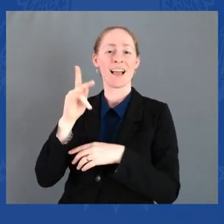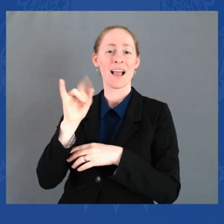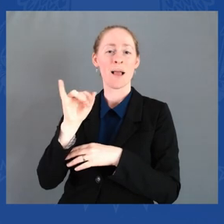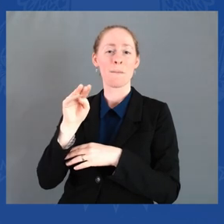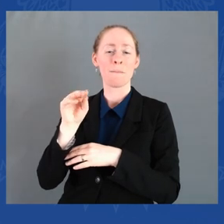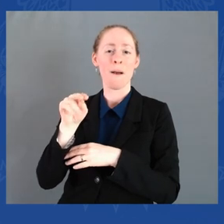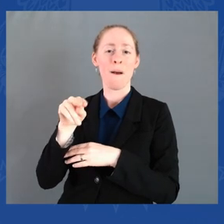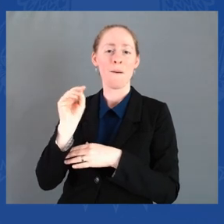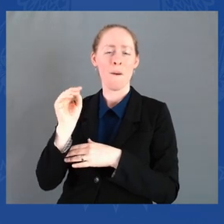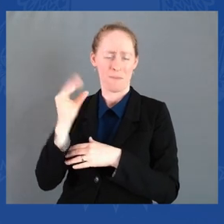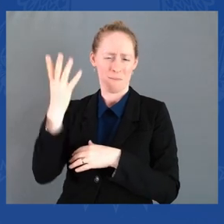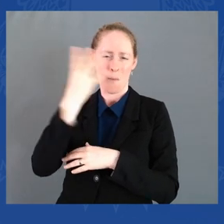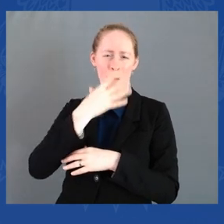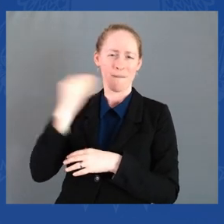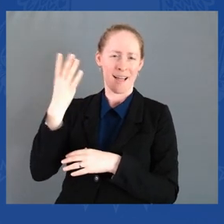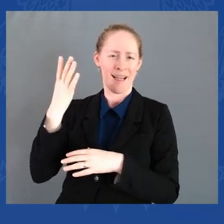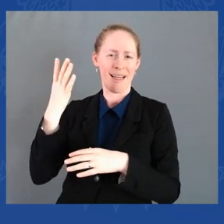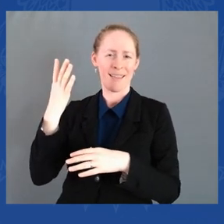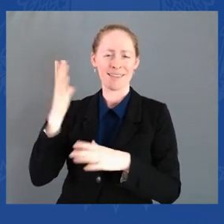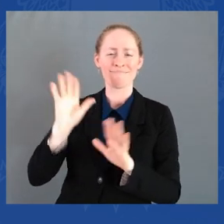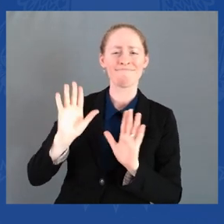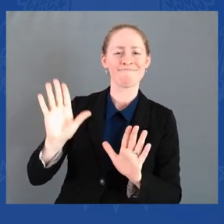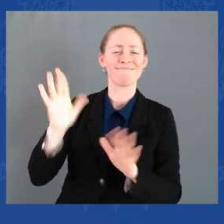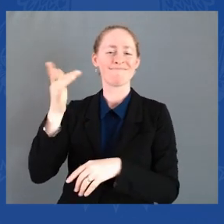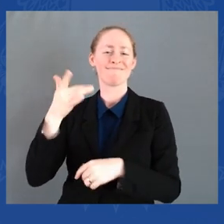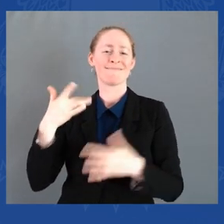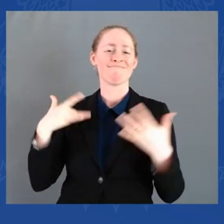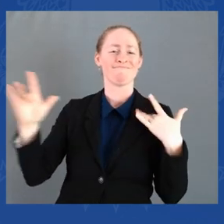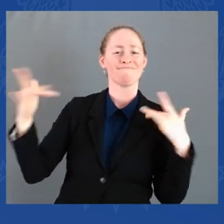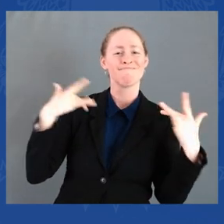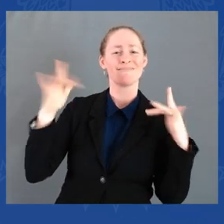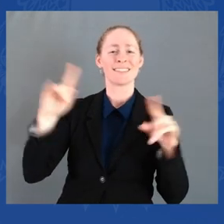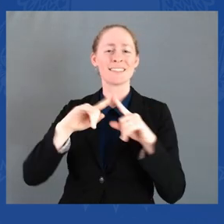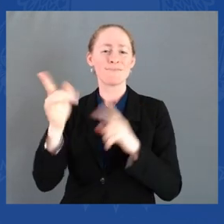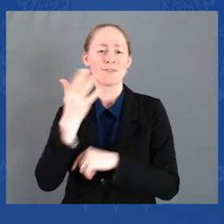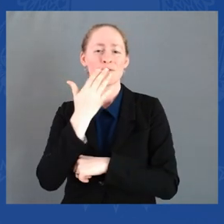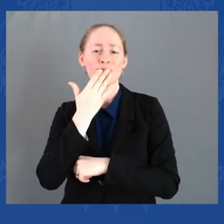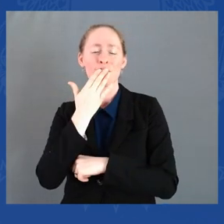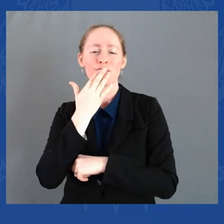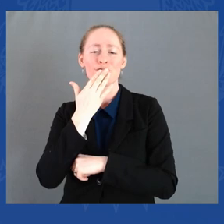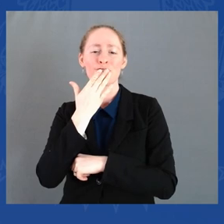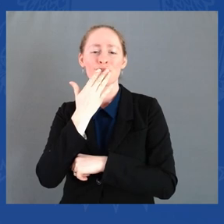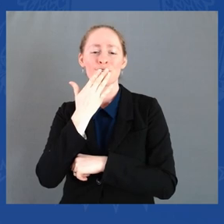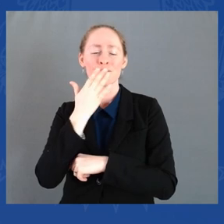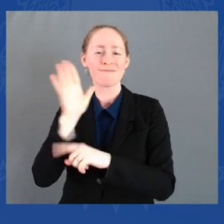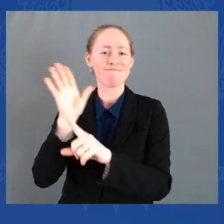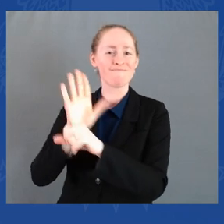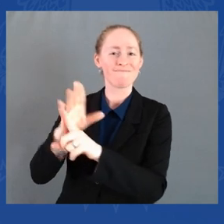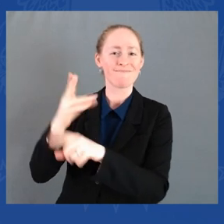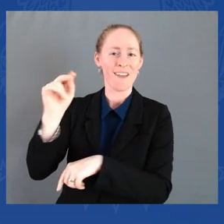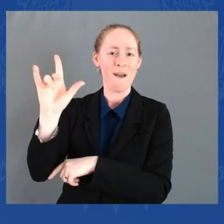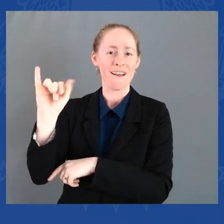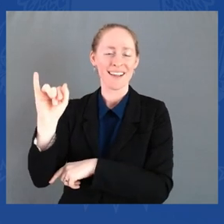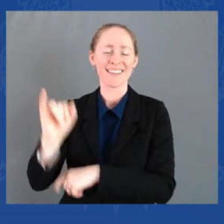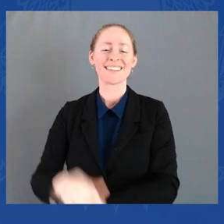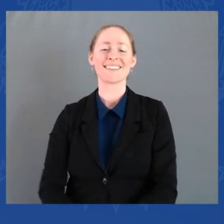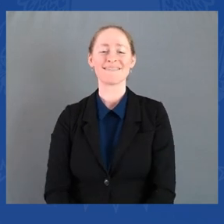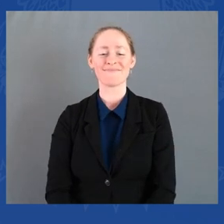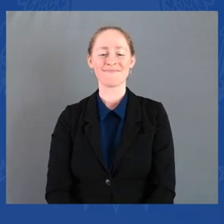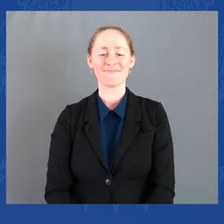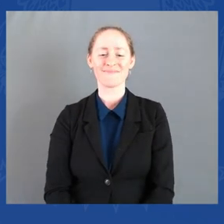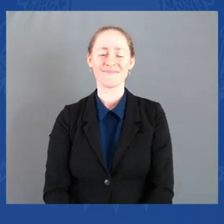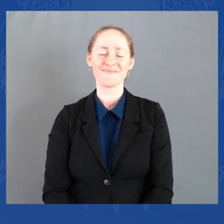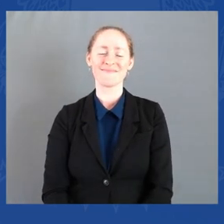You come from immigrants and pioneers and tribes that have called our country home